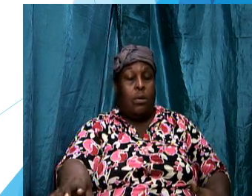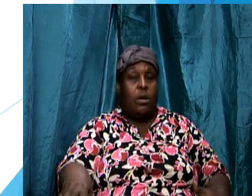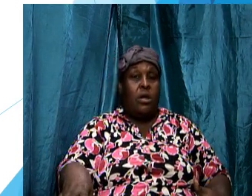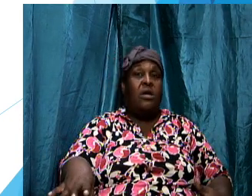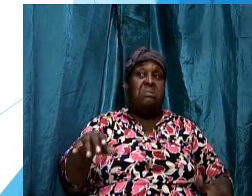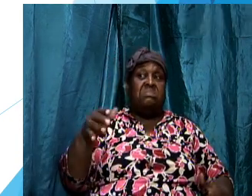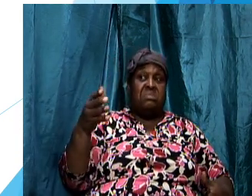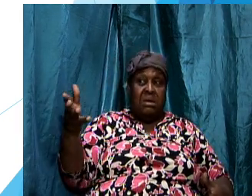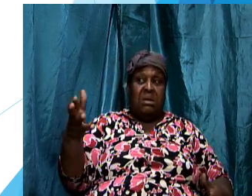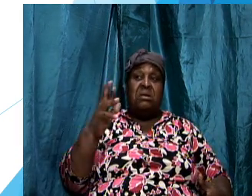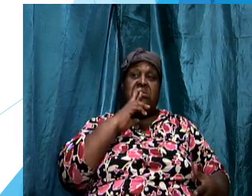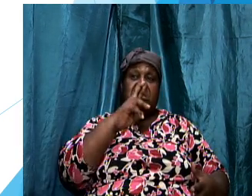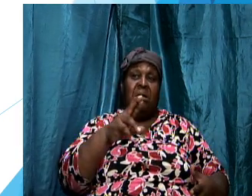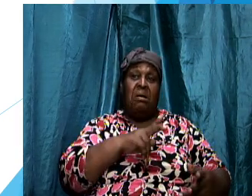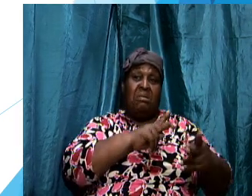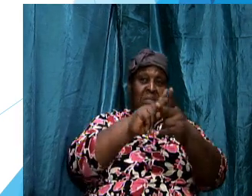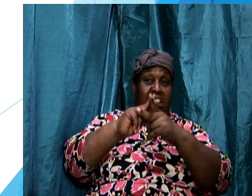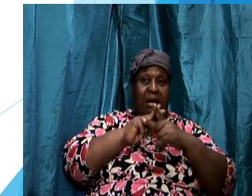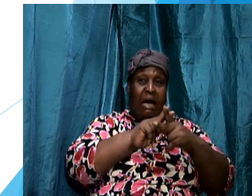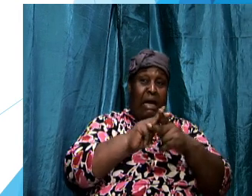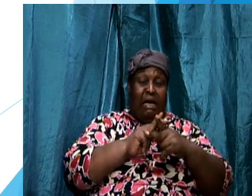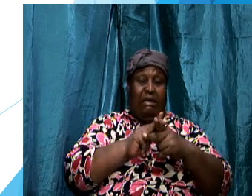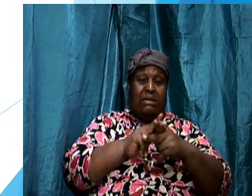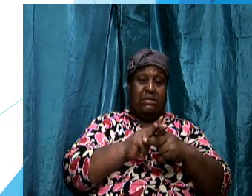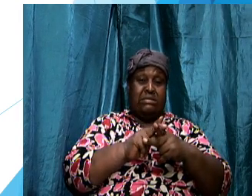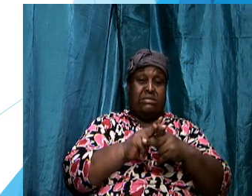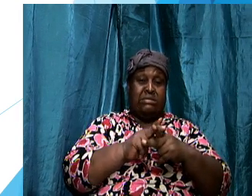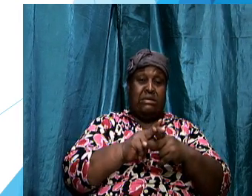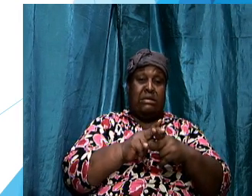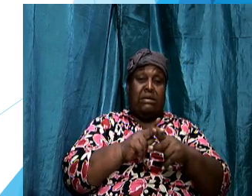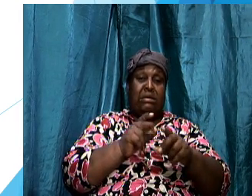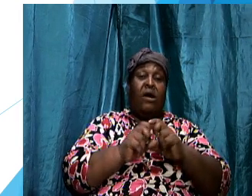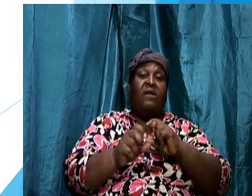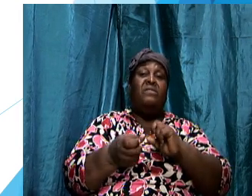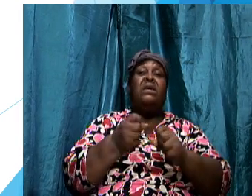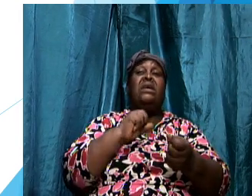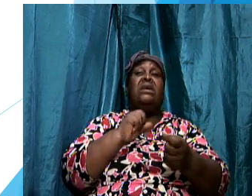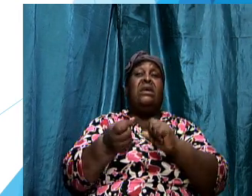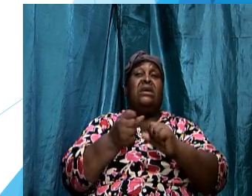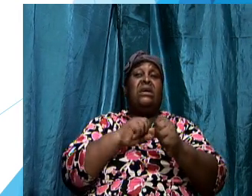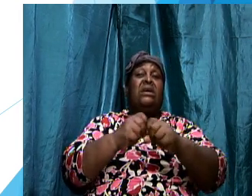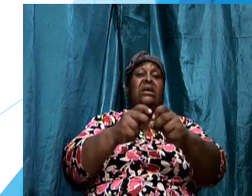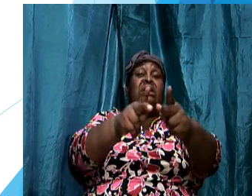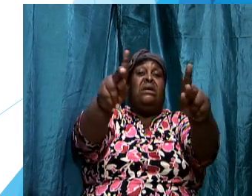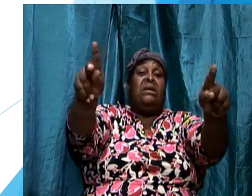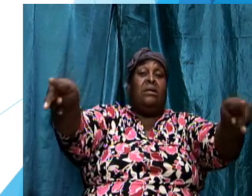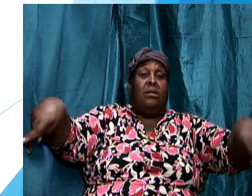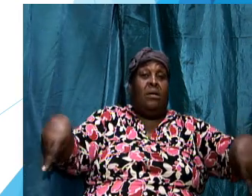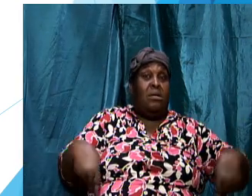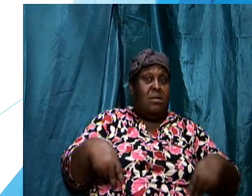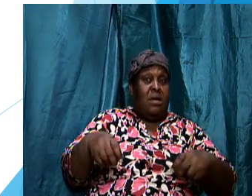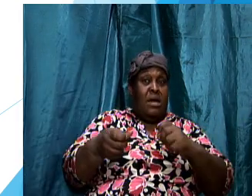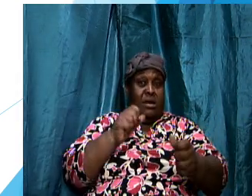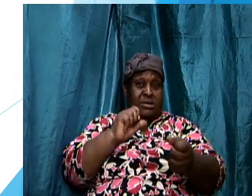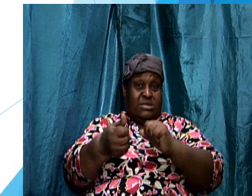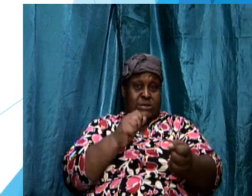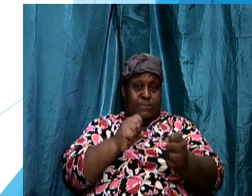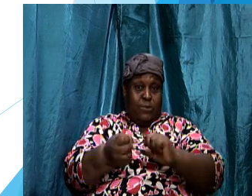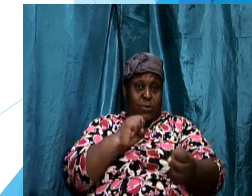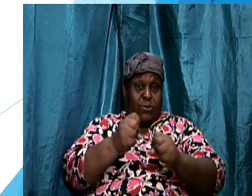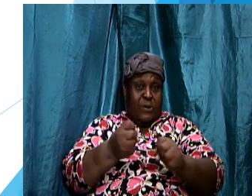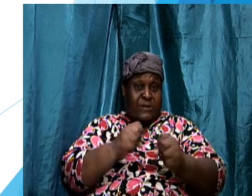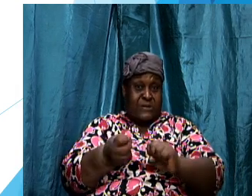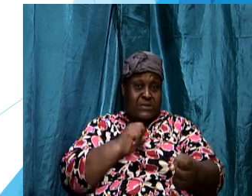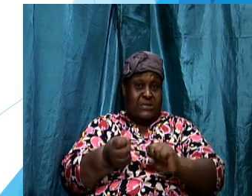these are the kind of combat sports that took place in the palestra